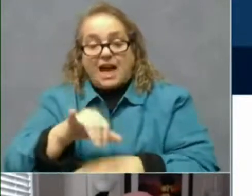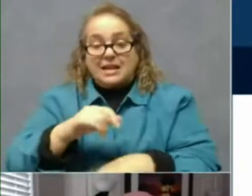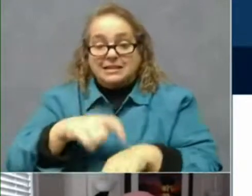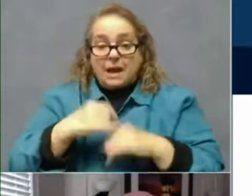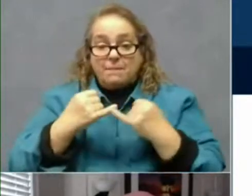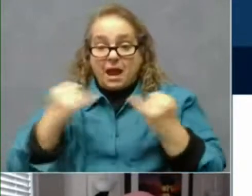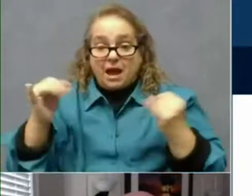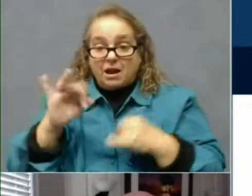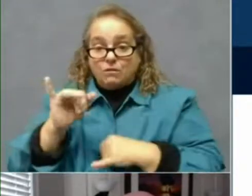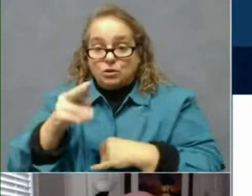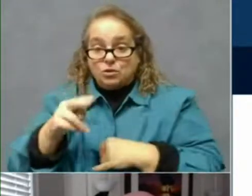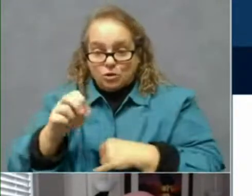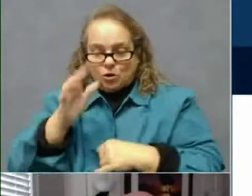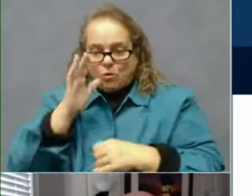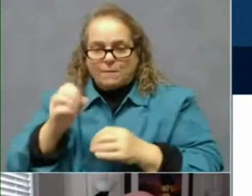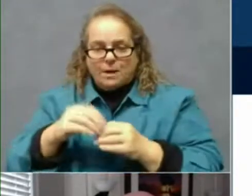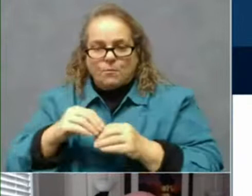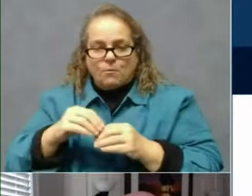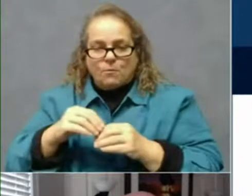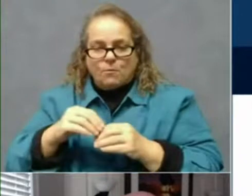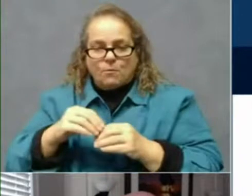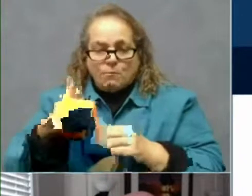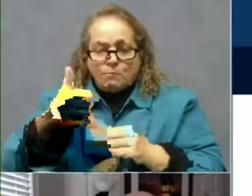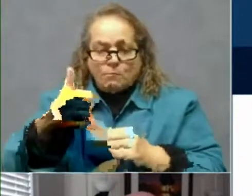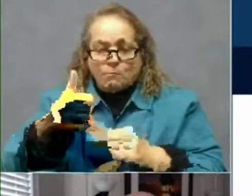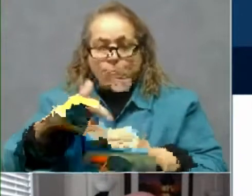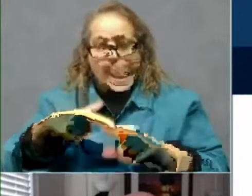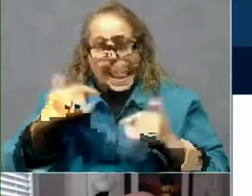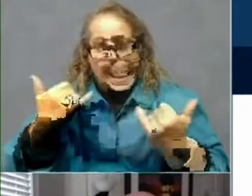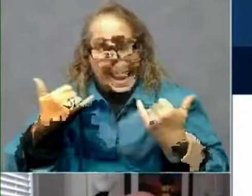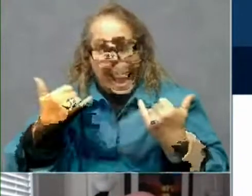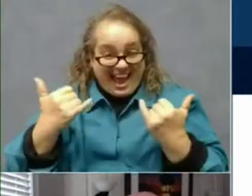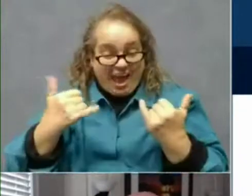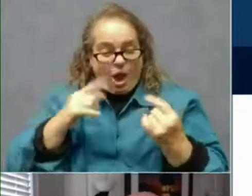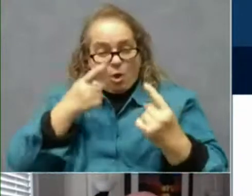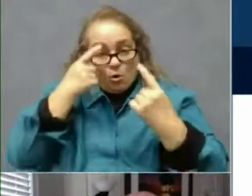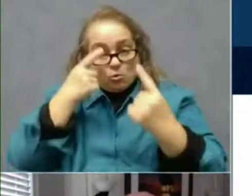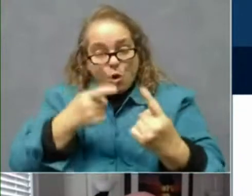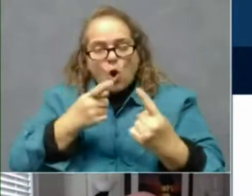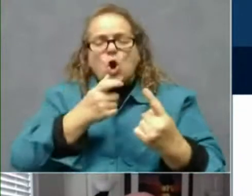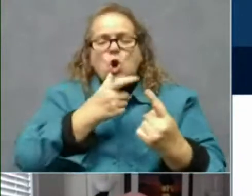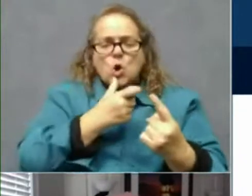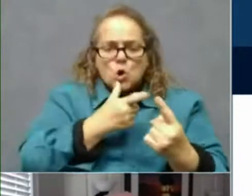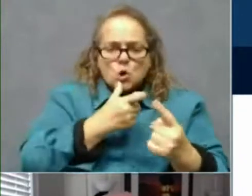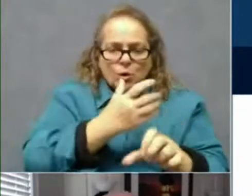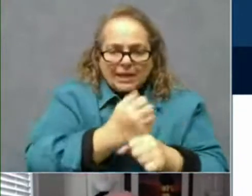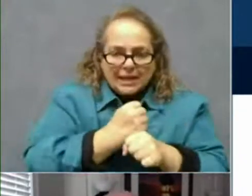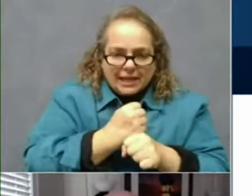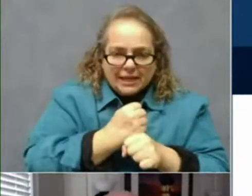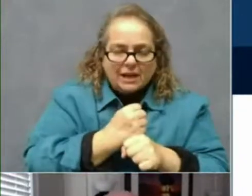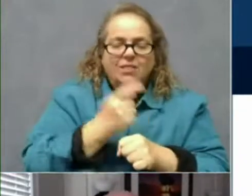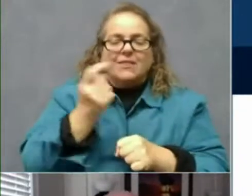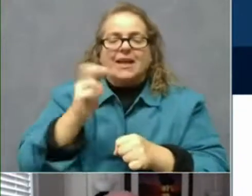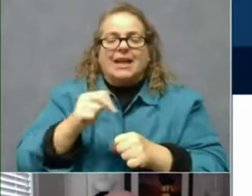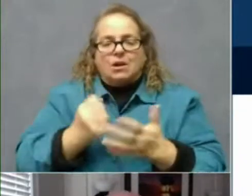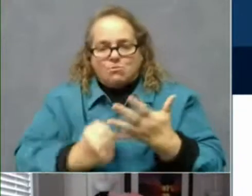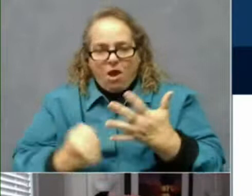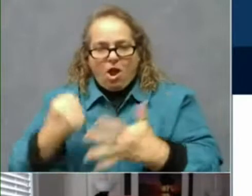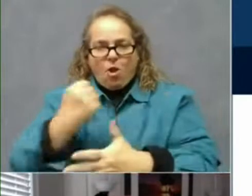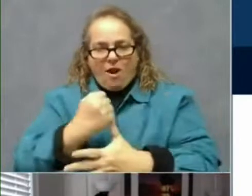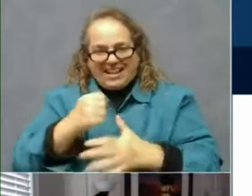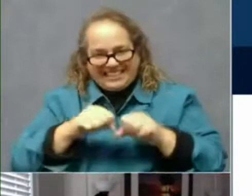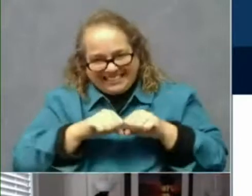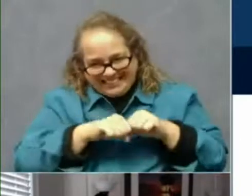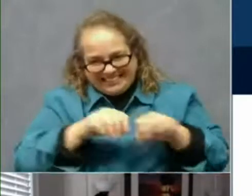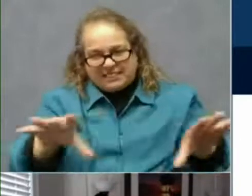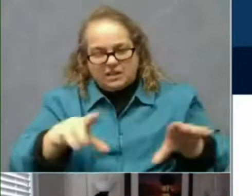little bit less on who is getting it and advertise getting it out as fast as possible to as many people willing to have